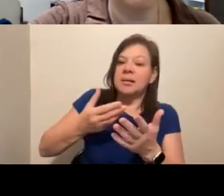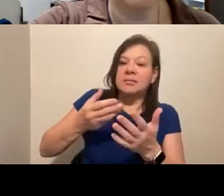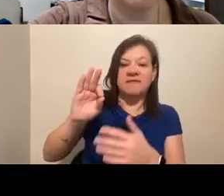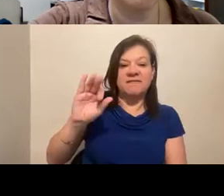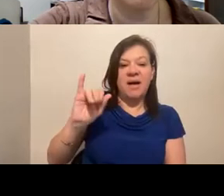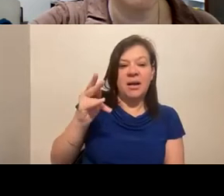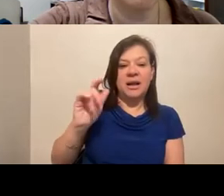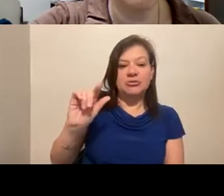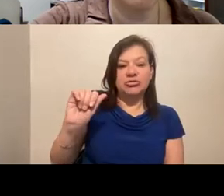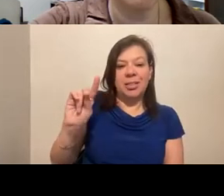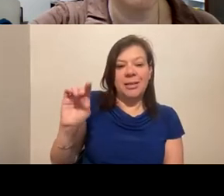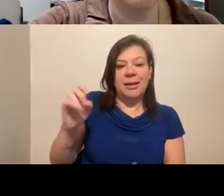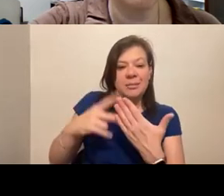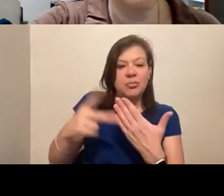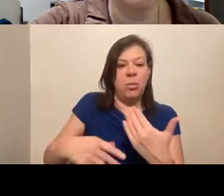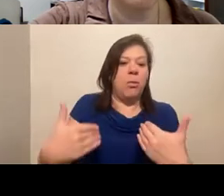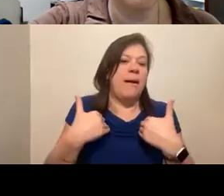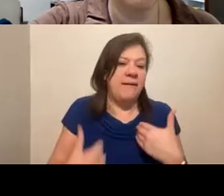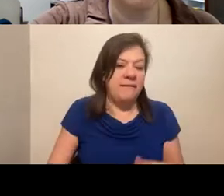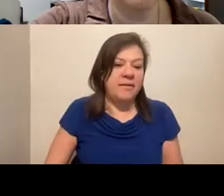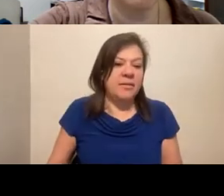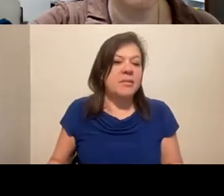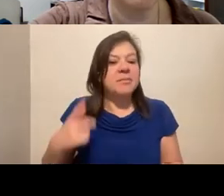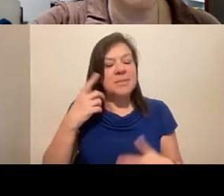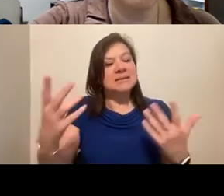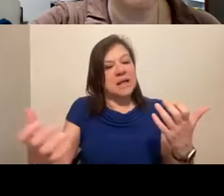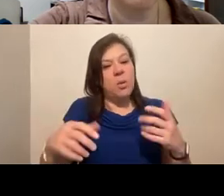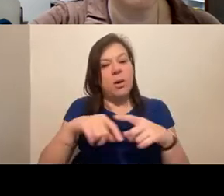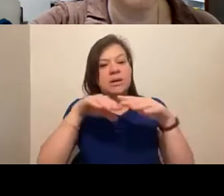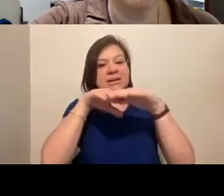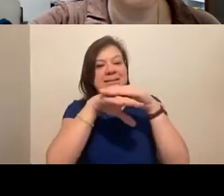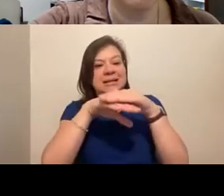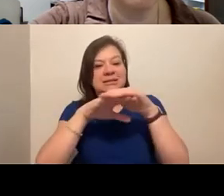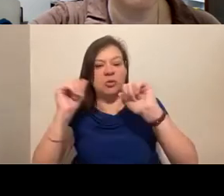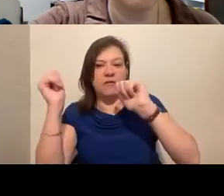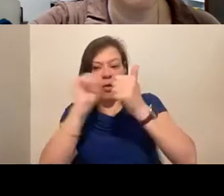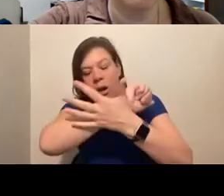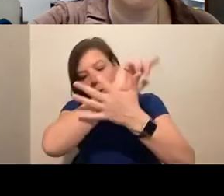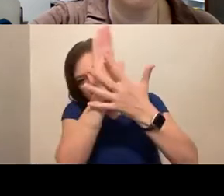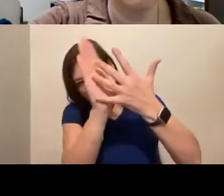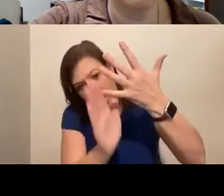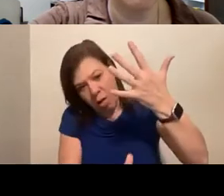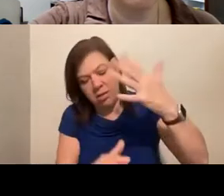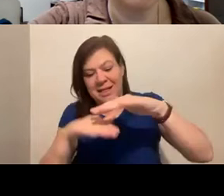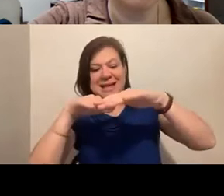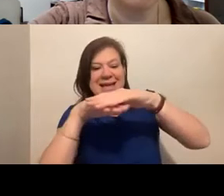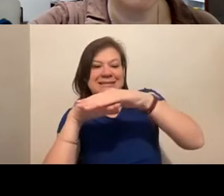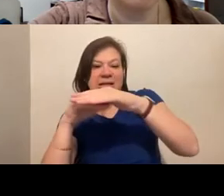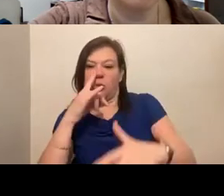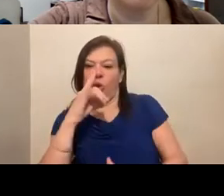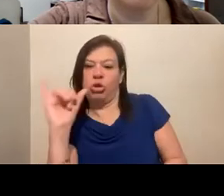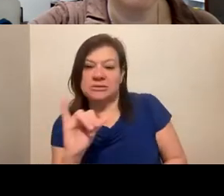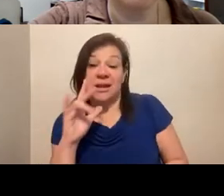which I just, I think is really, really wonderful, because they want to make it accessible in all those layers of what accessible means to